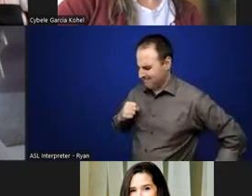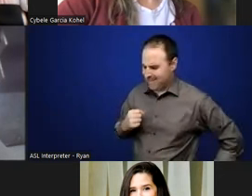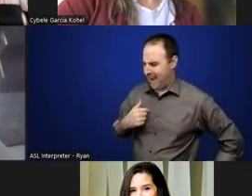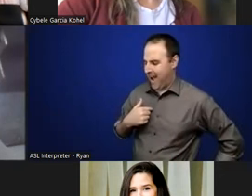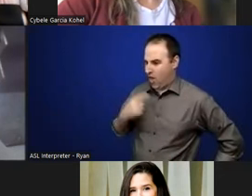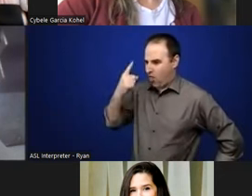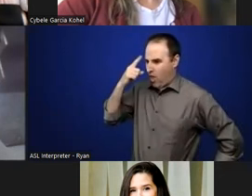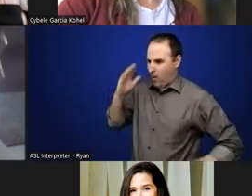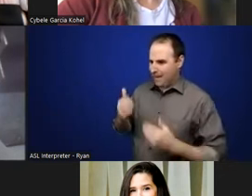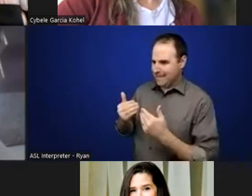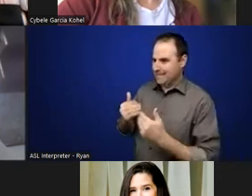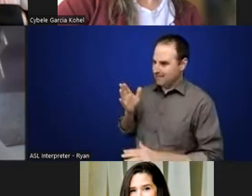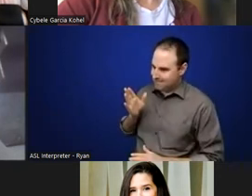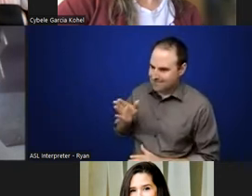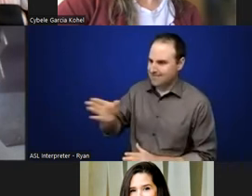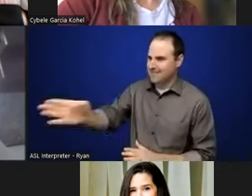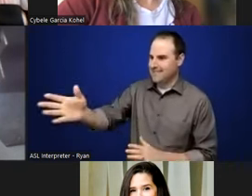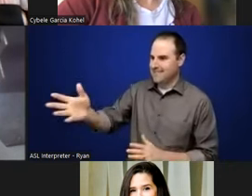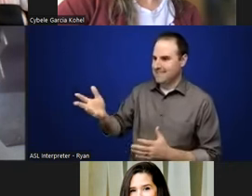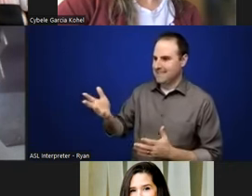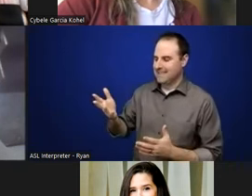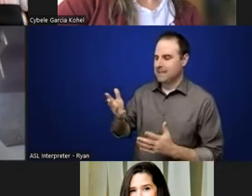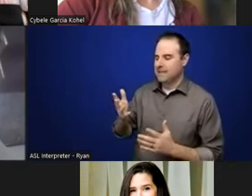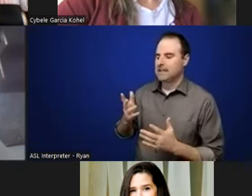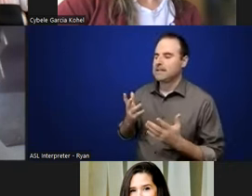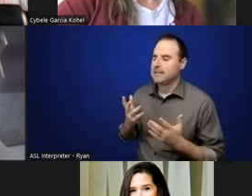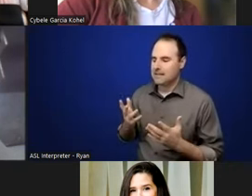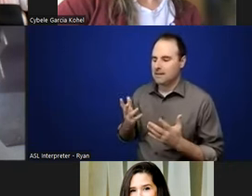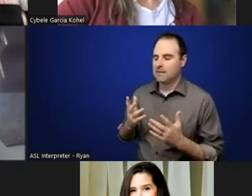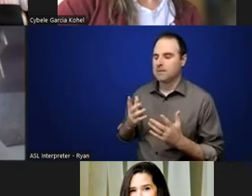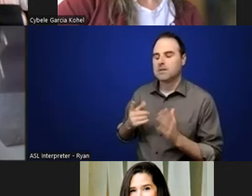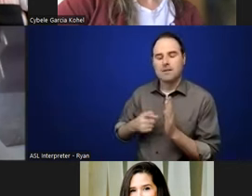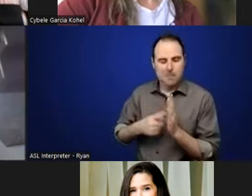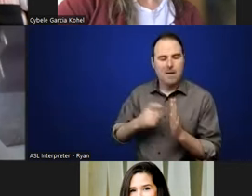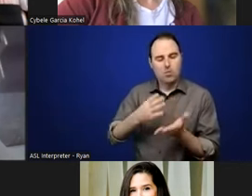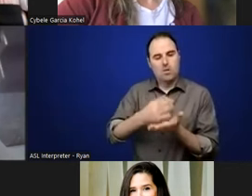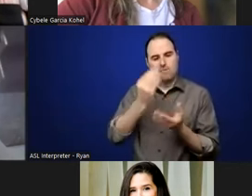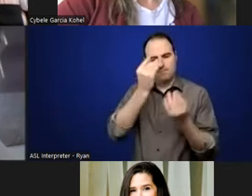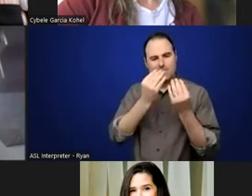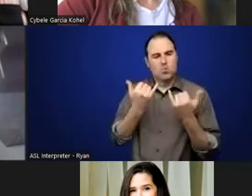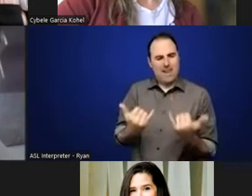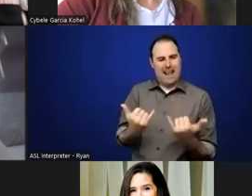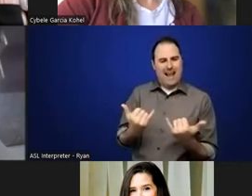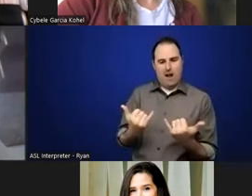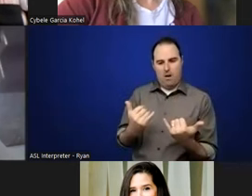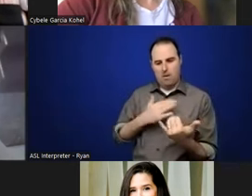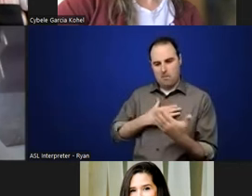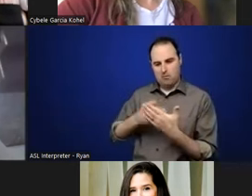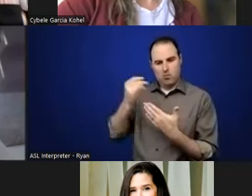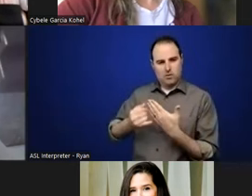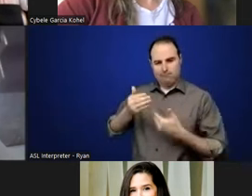myself, like, what is the most important thing right now at this stage of the process, right? Is it something where you have to like,